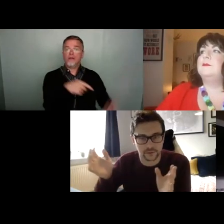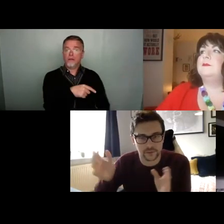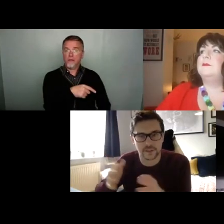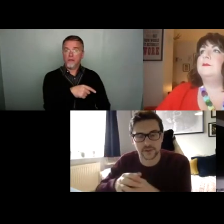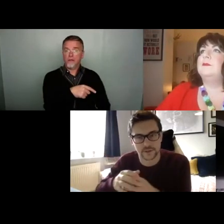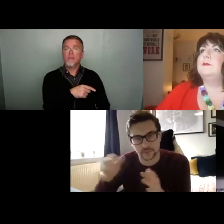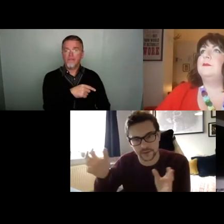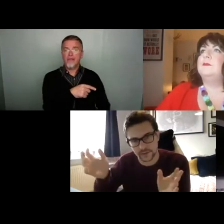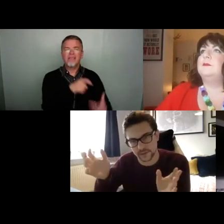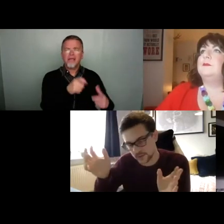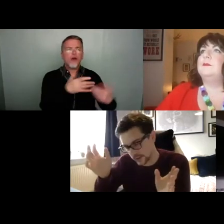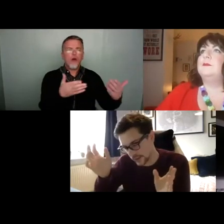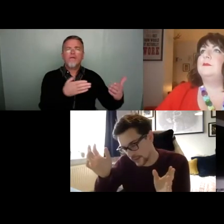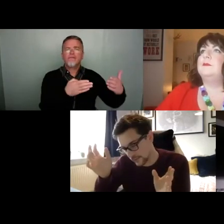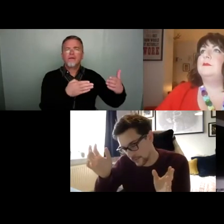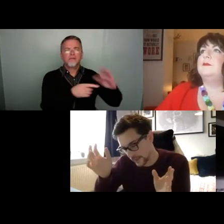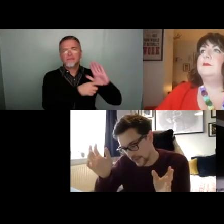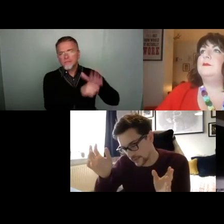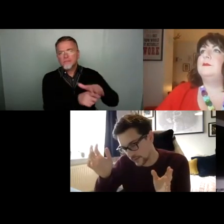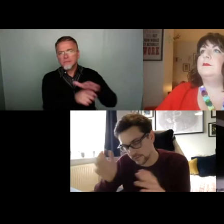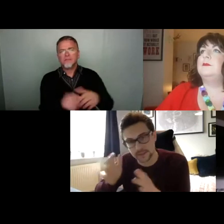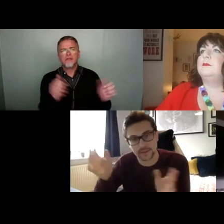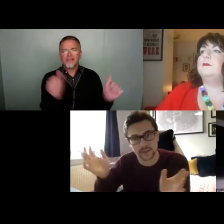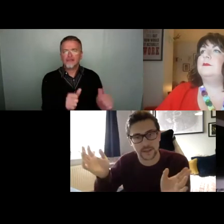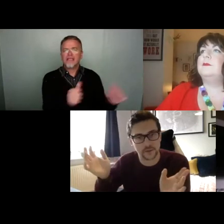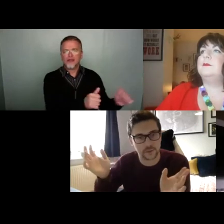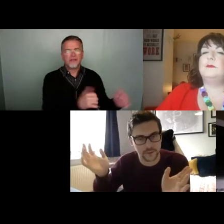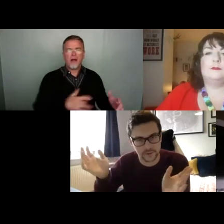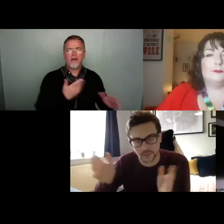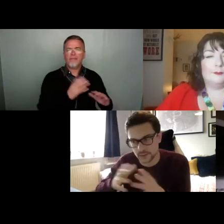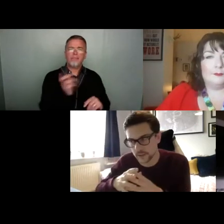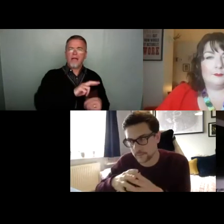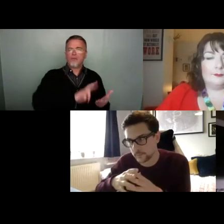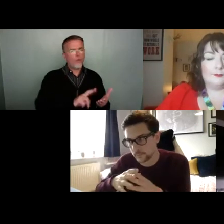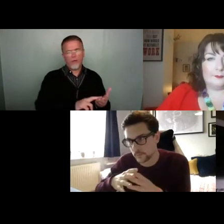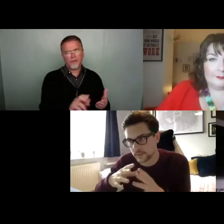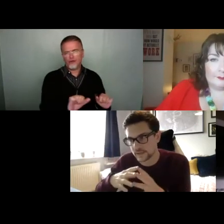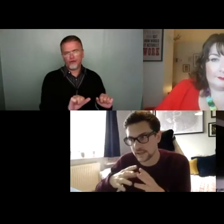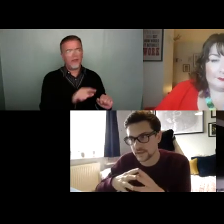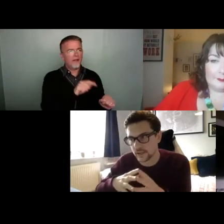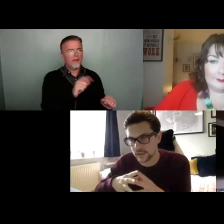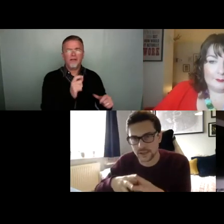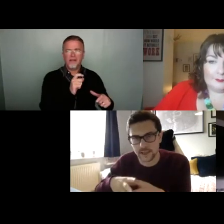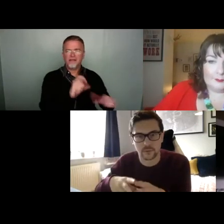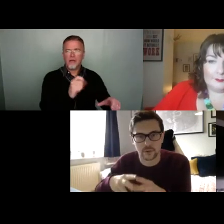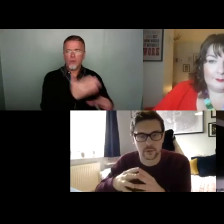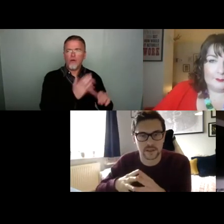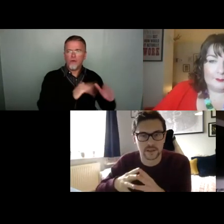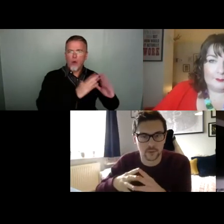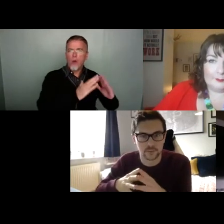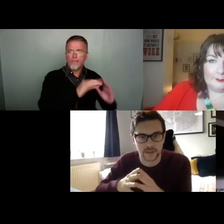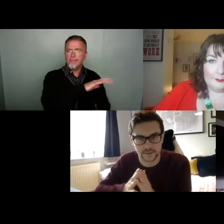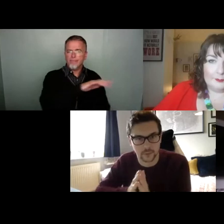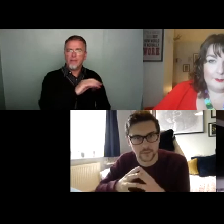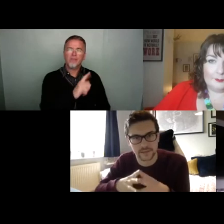there was still lots of restrictions in lots of parts of the country, um, and life really didn't go back to normal. Um, was to work at home, that sense that actually everyone was